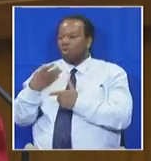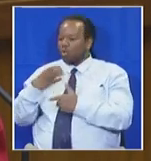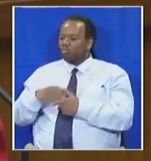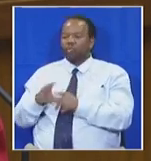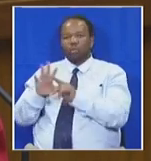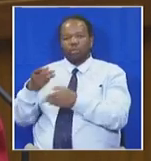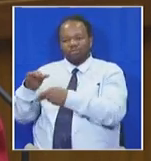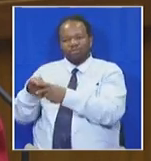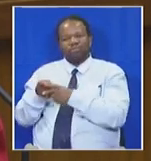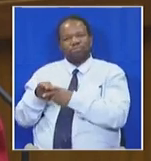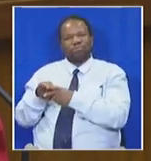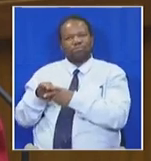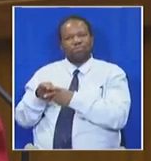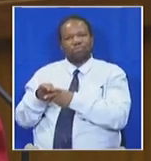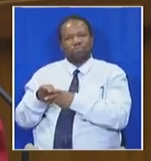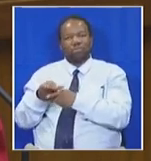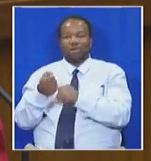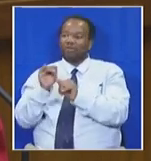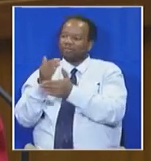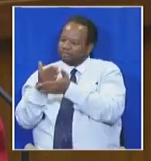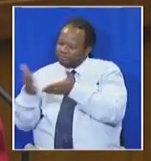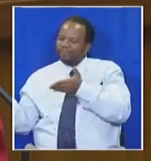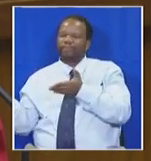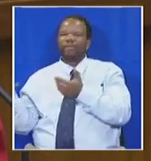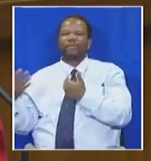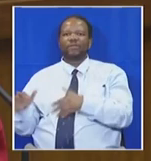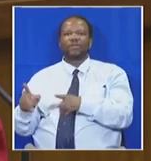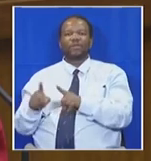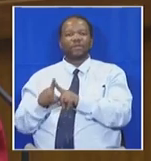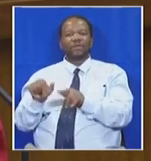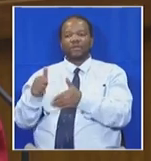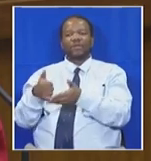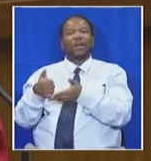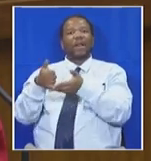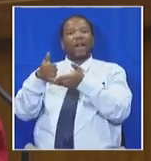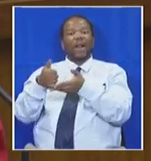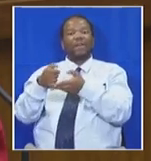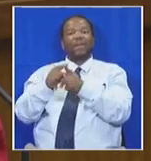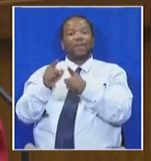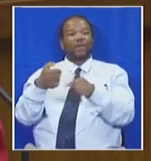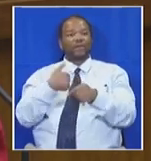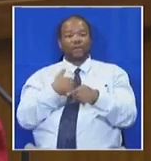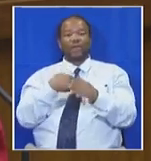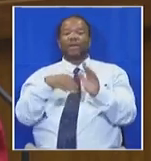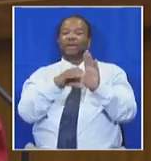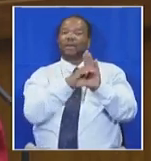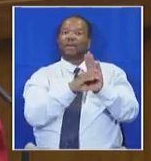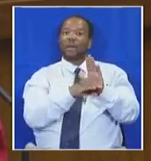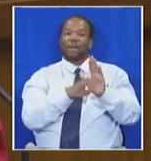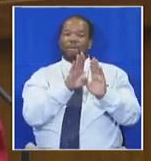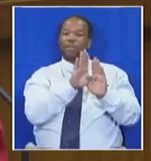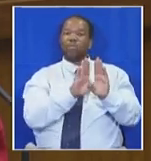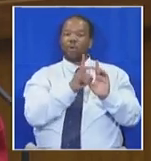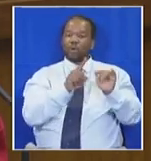Without this universal clearance of people's debt lifting them off the credit bureau listings our economy will not